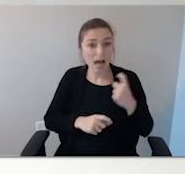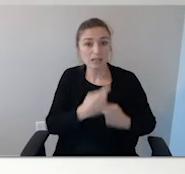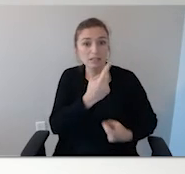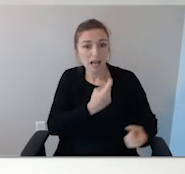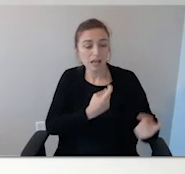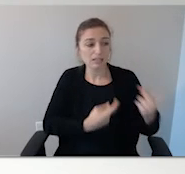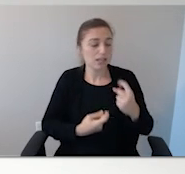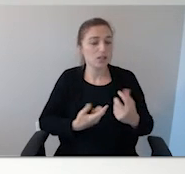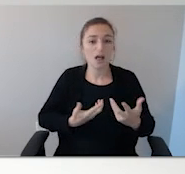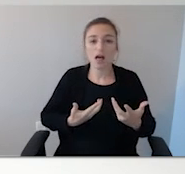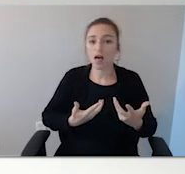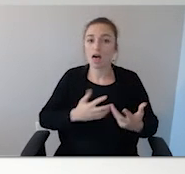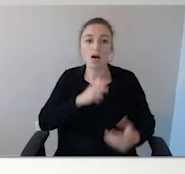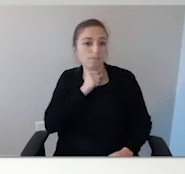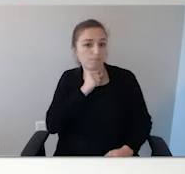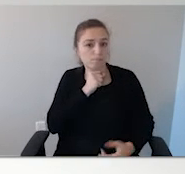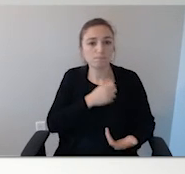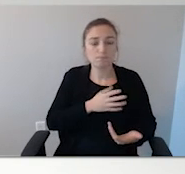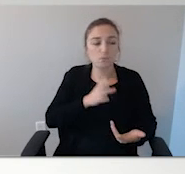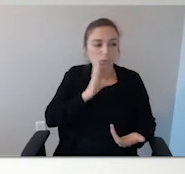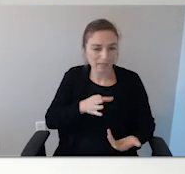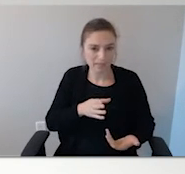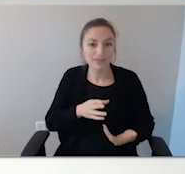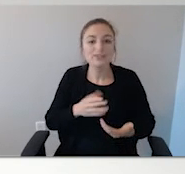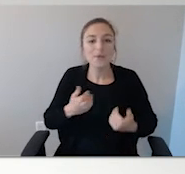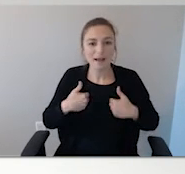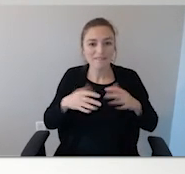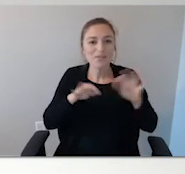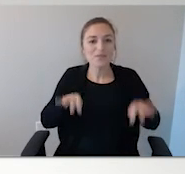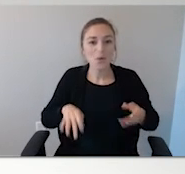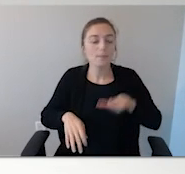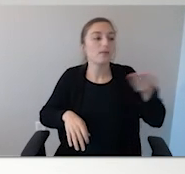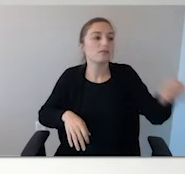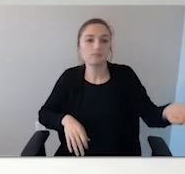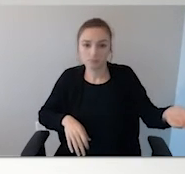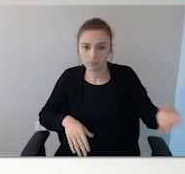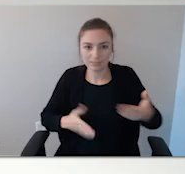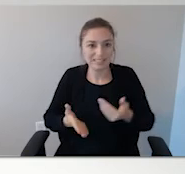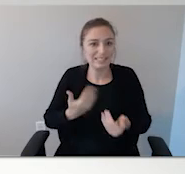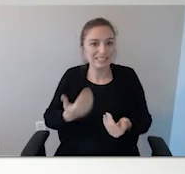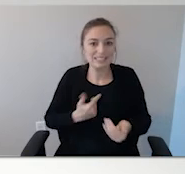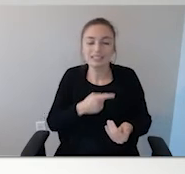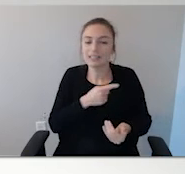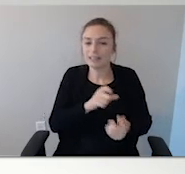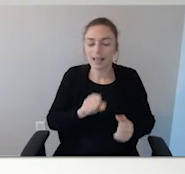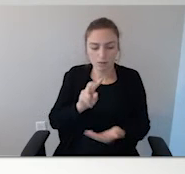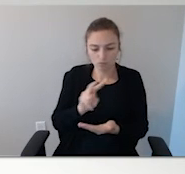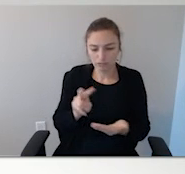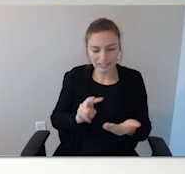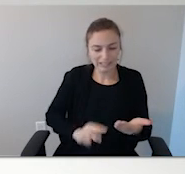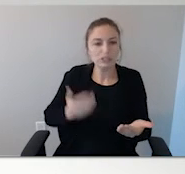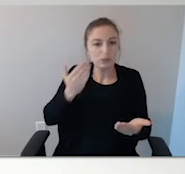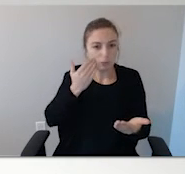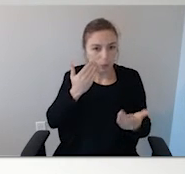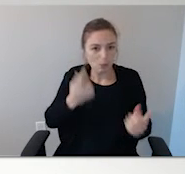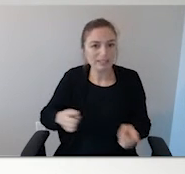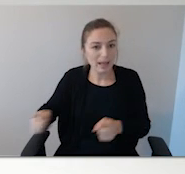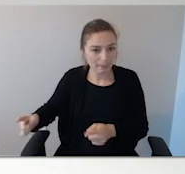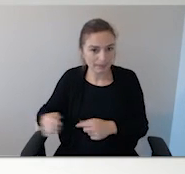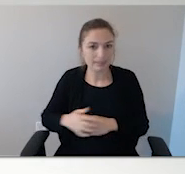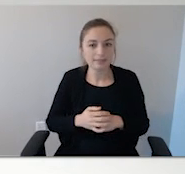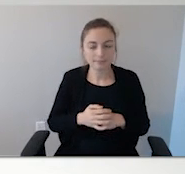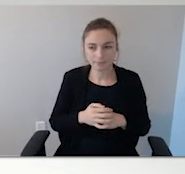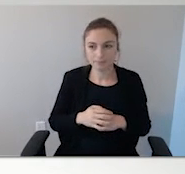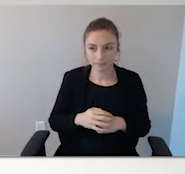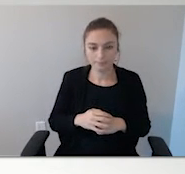seizure emergency. And they had the, I had a child with autism and a seizure disorder at my home. So that's pretty much all the information they